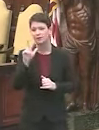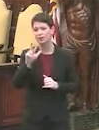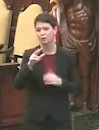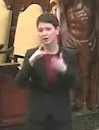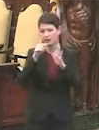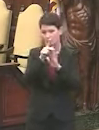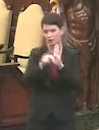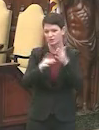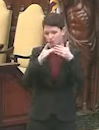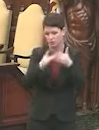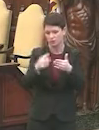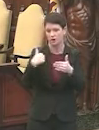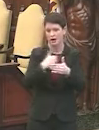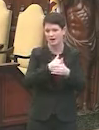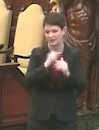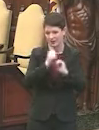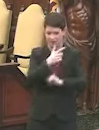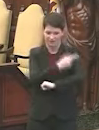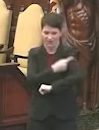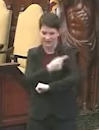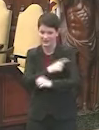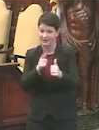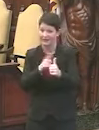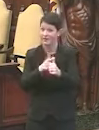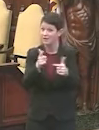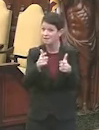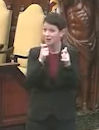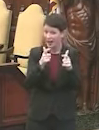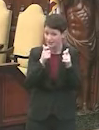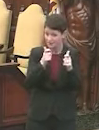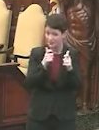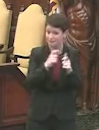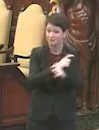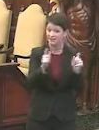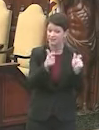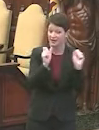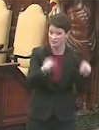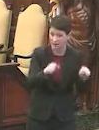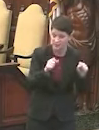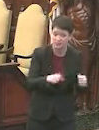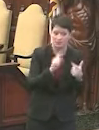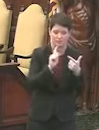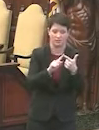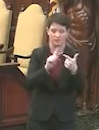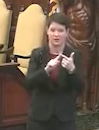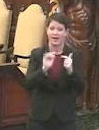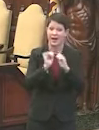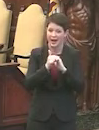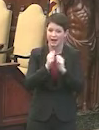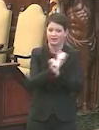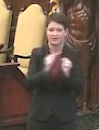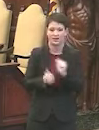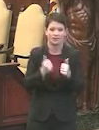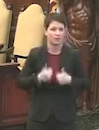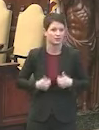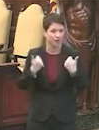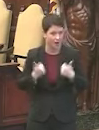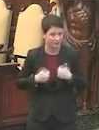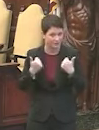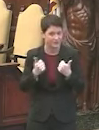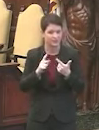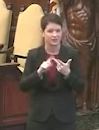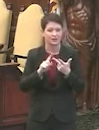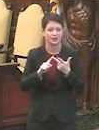guiding principles with our vaccination effort. We're trying to deliver our doses we get as fast as possible and do it in the way that saves the most lives